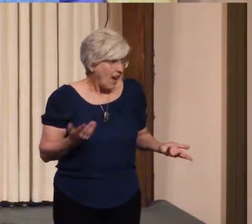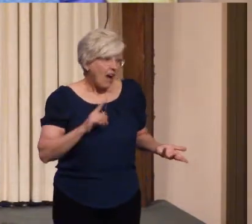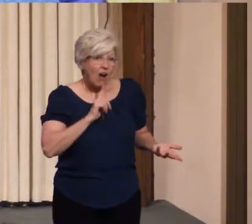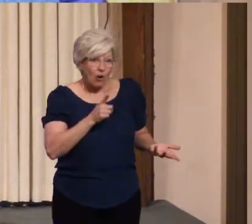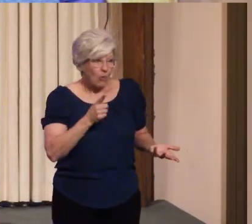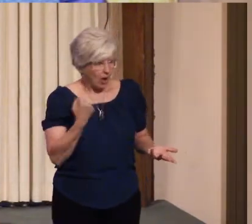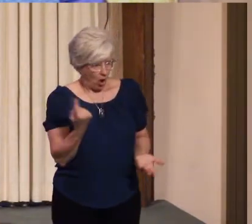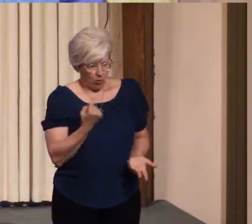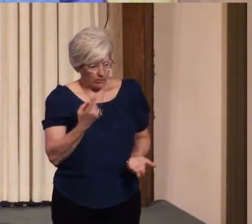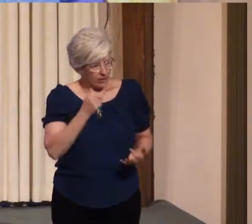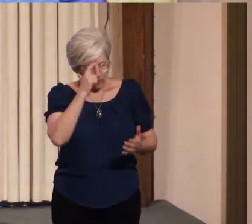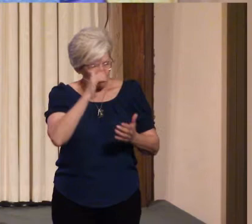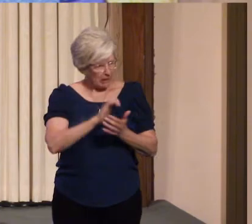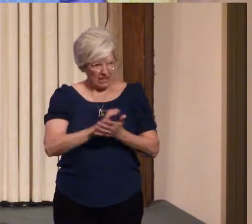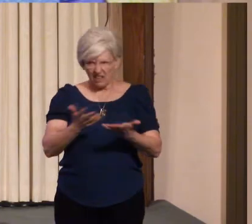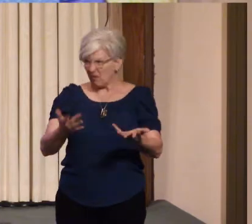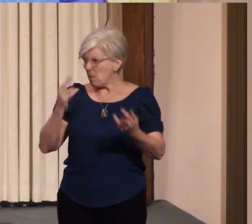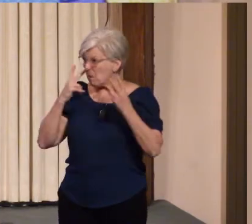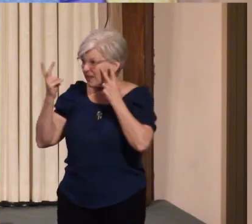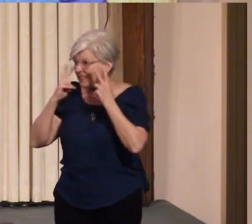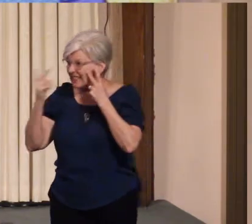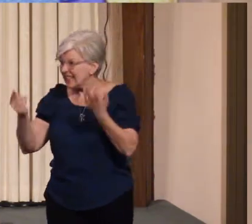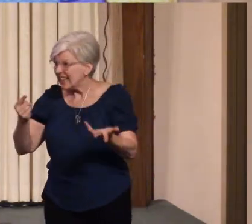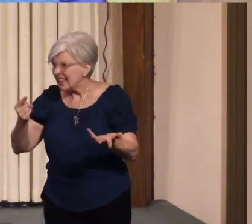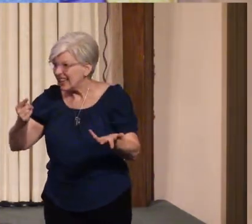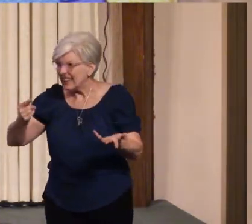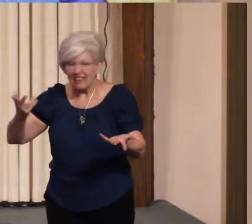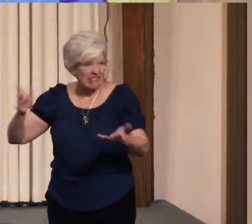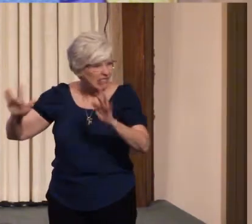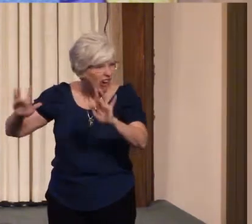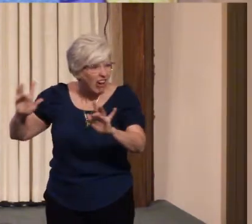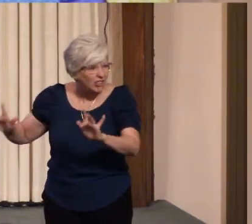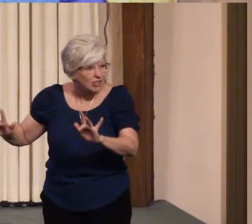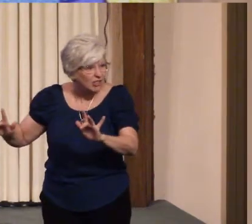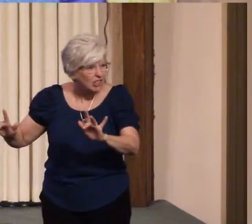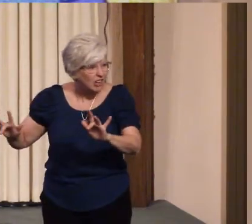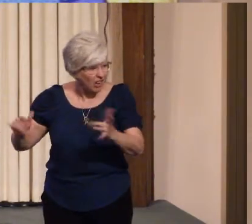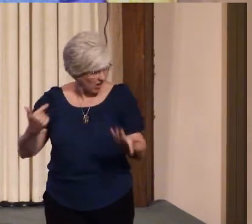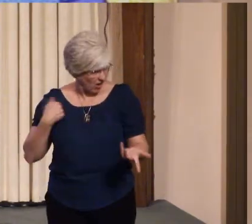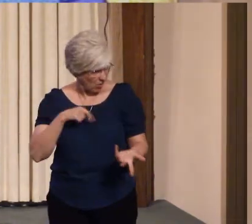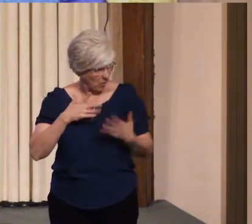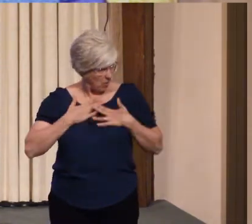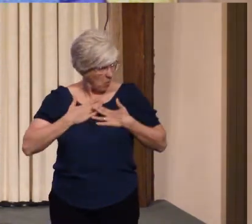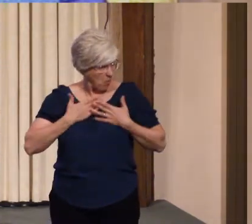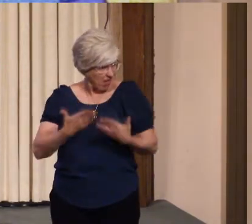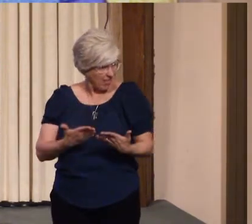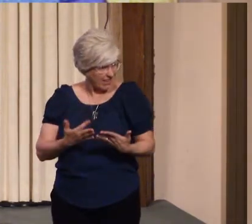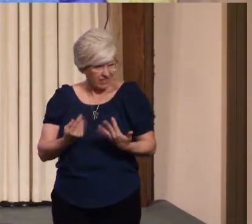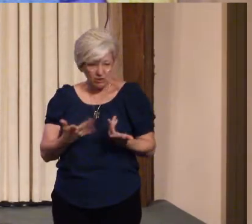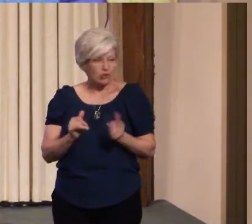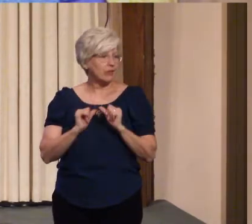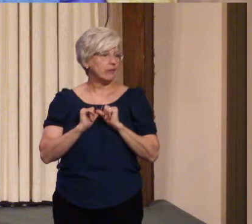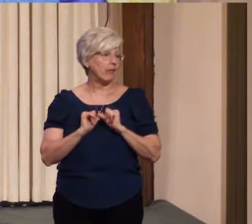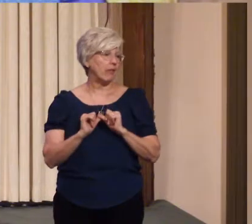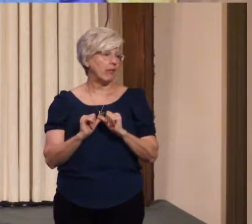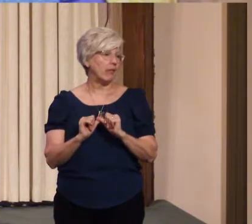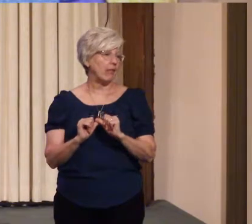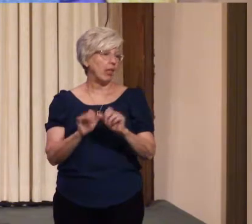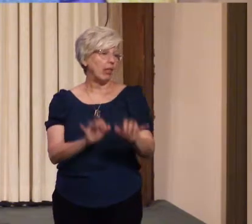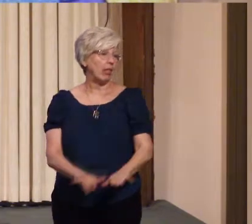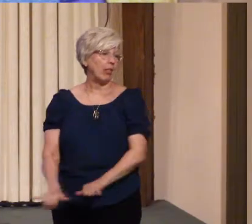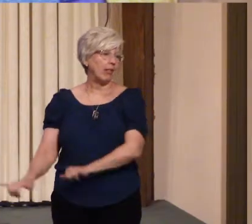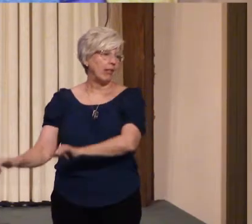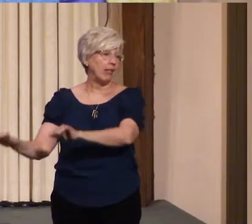that which is in front of us are we willing to just keep going about life